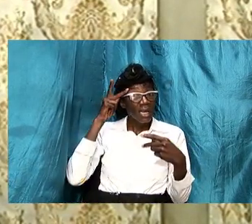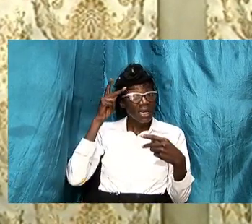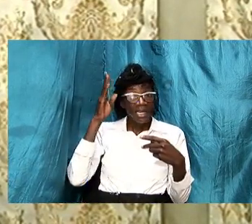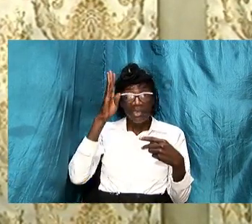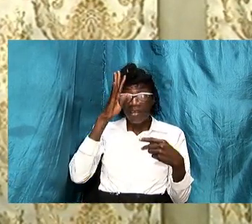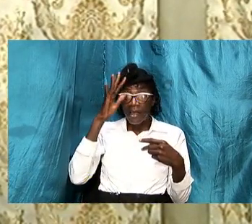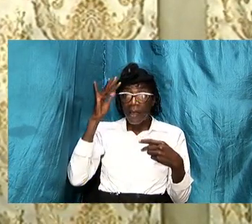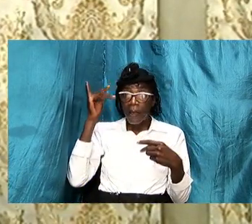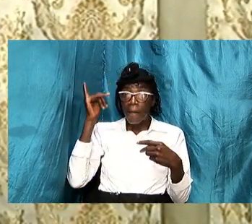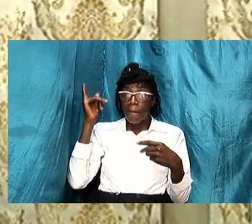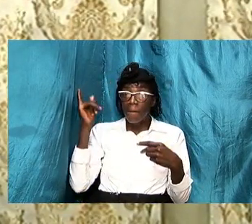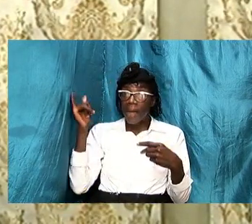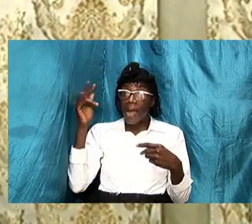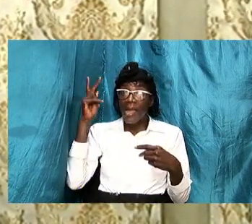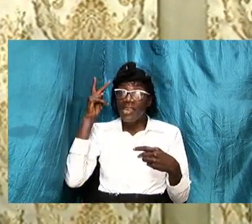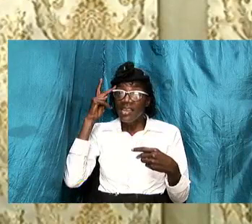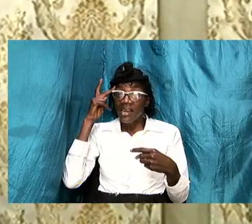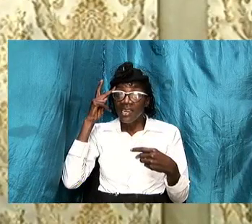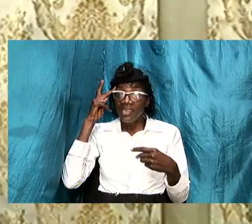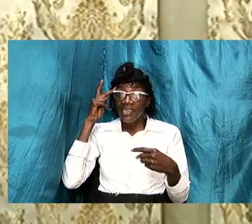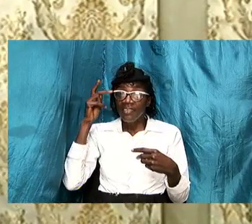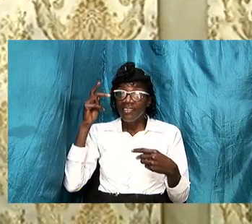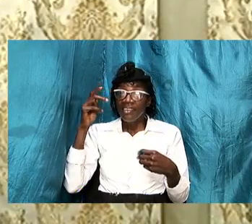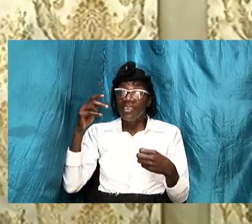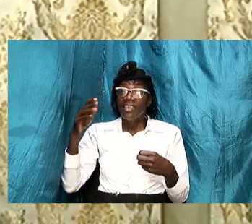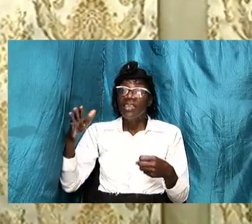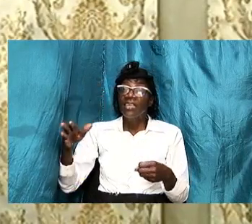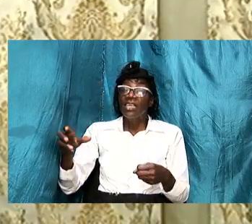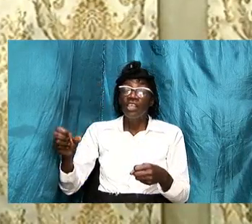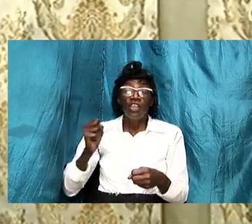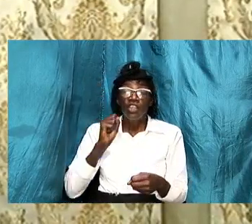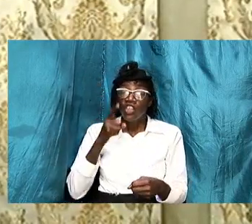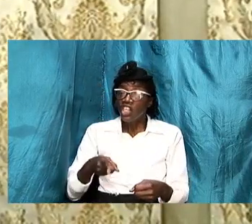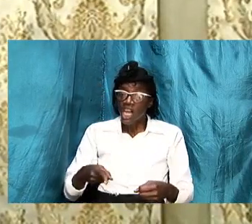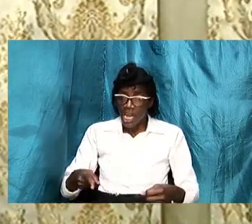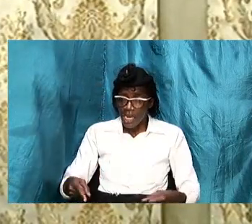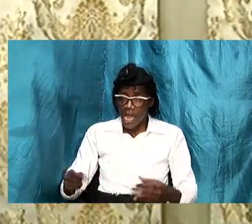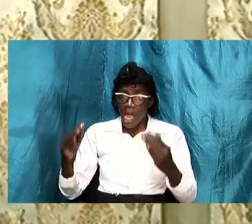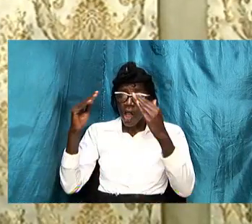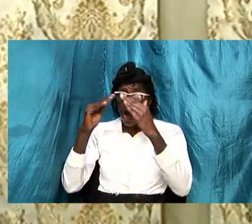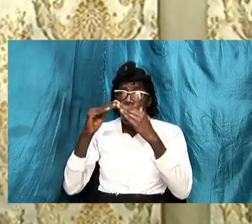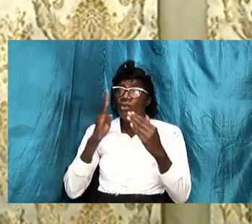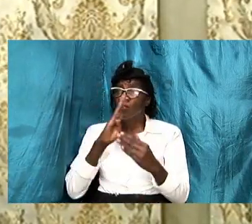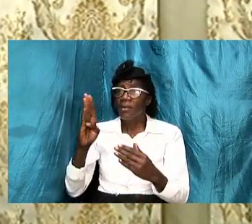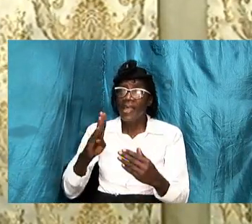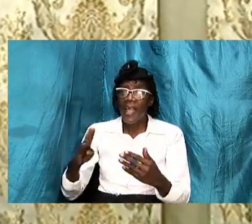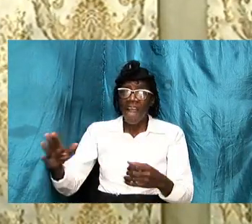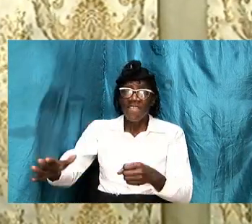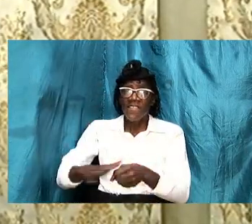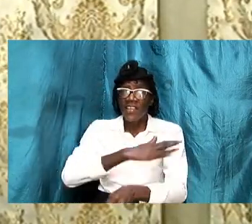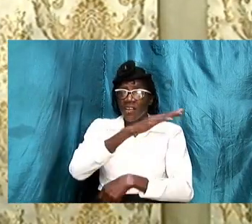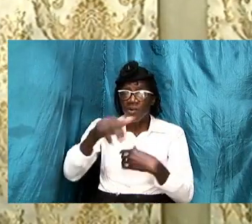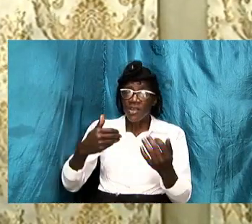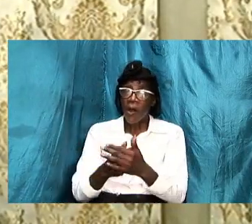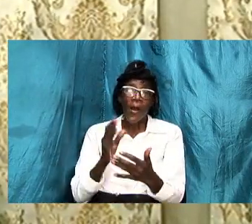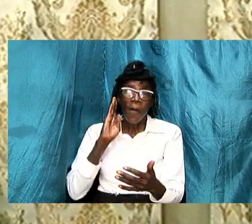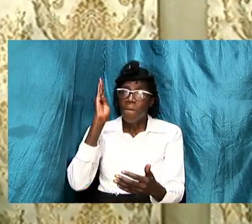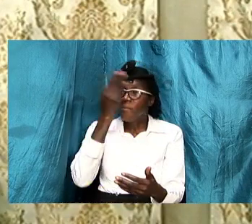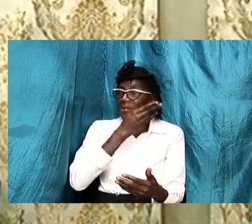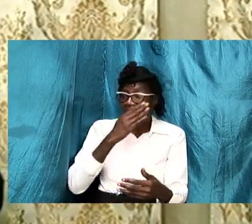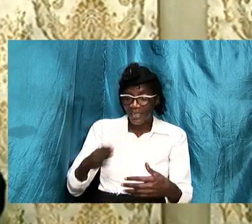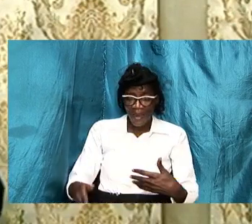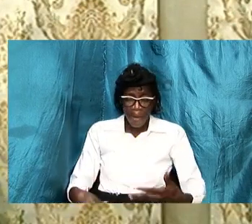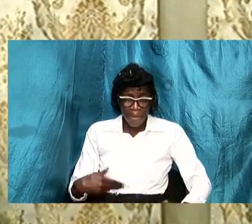shall the chambers be filled with all precious and pleasant things so he's saying